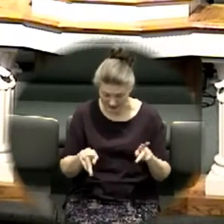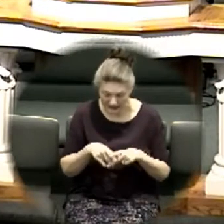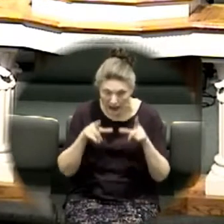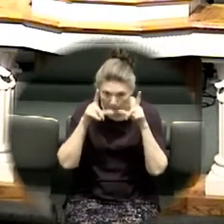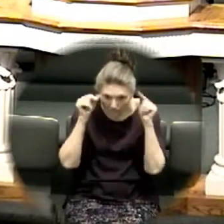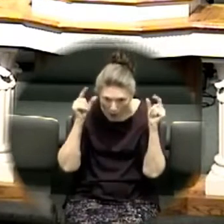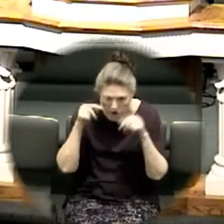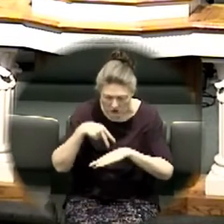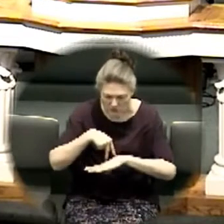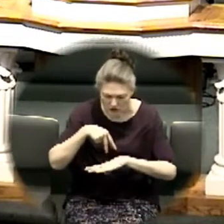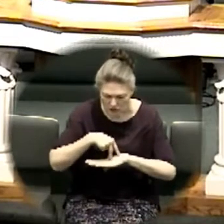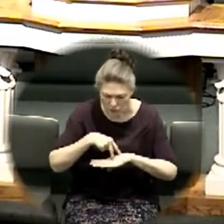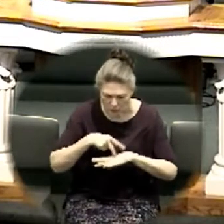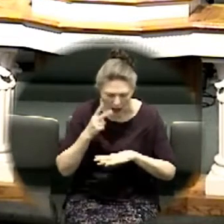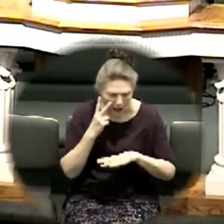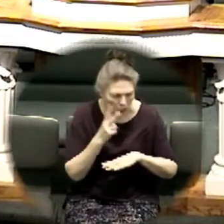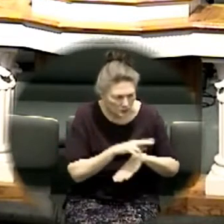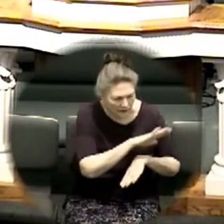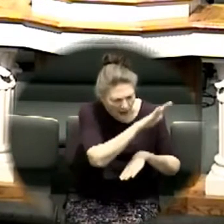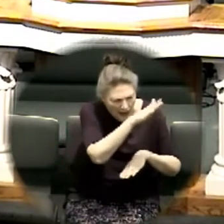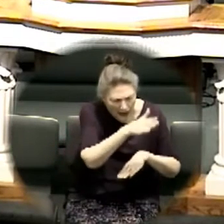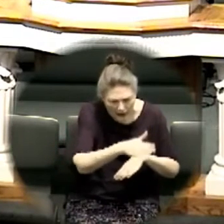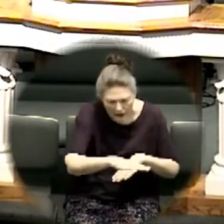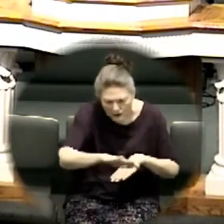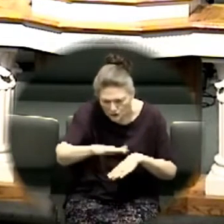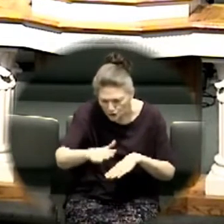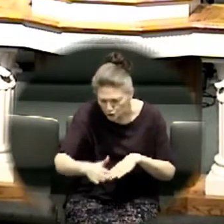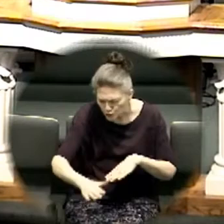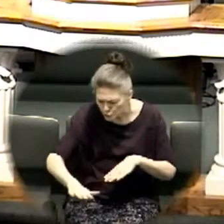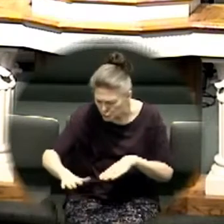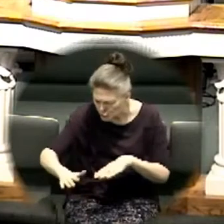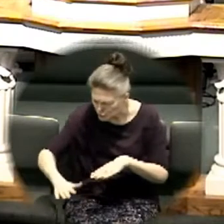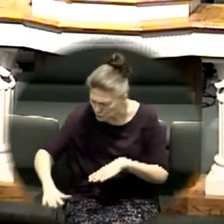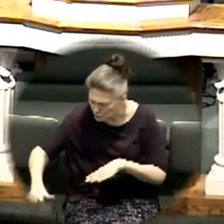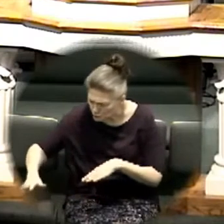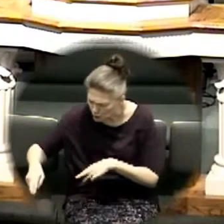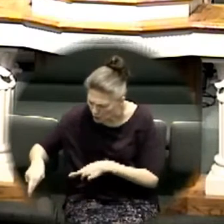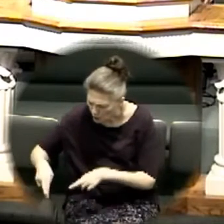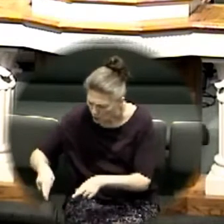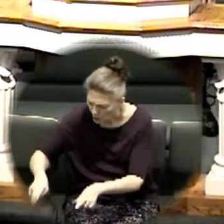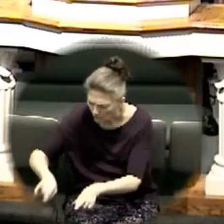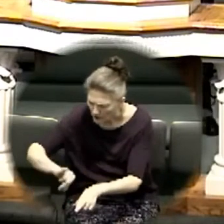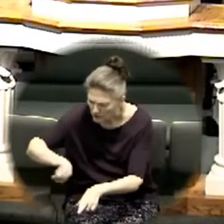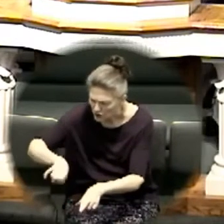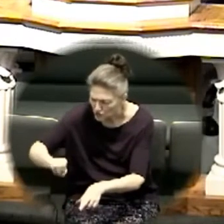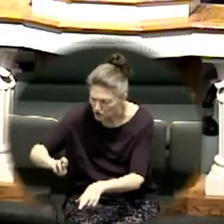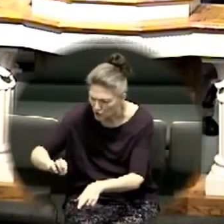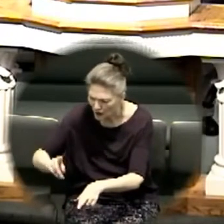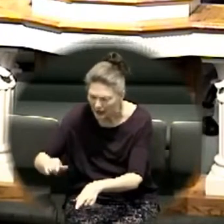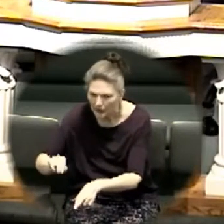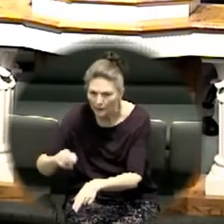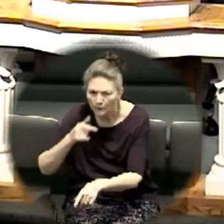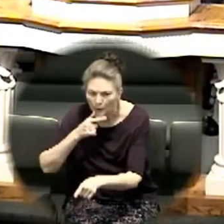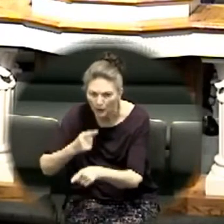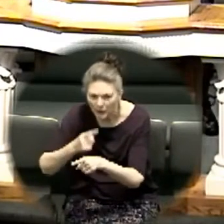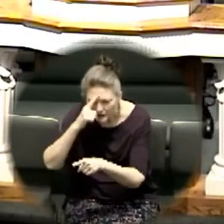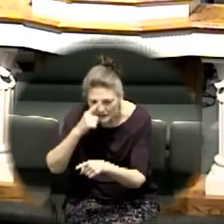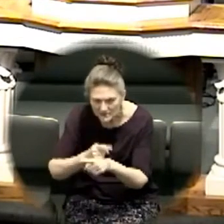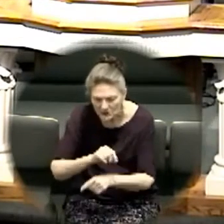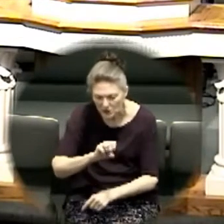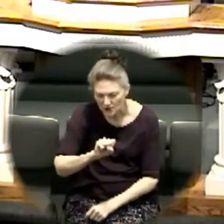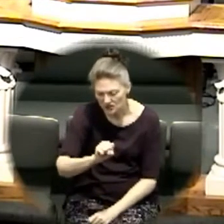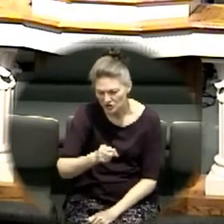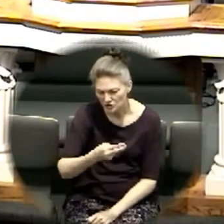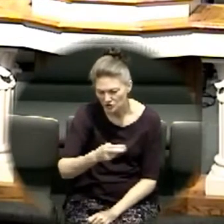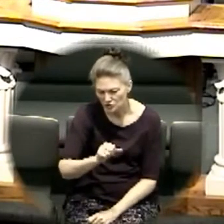the rolling hills and goes down to the river Jordan and brother Shom and sister Shom were with us and we could see